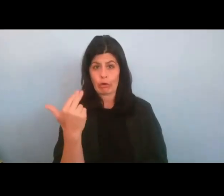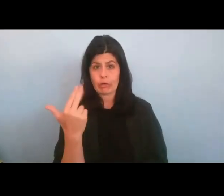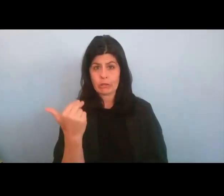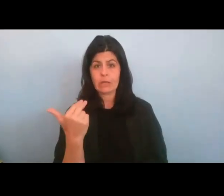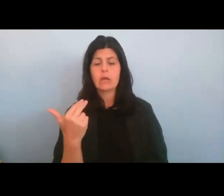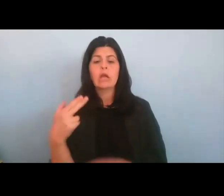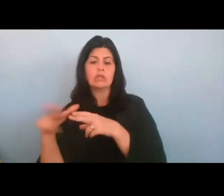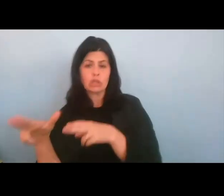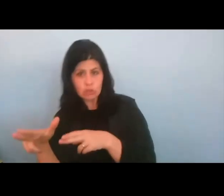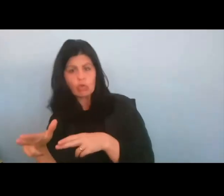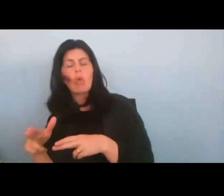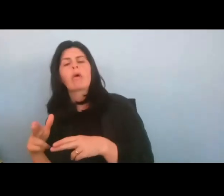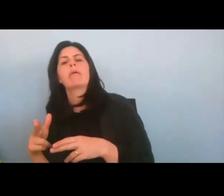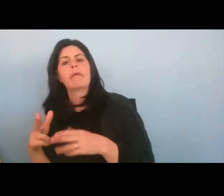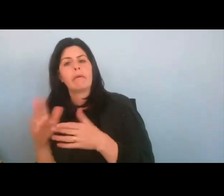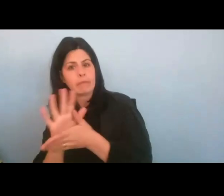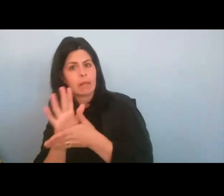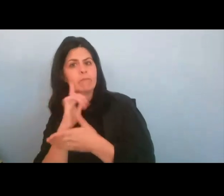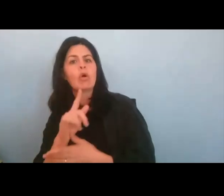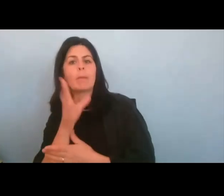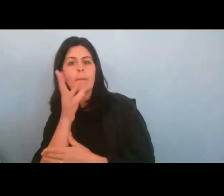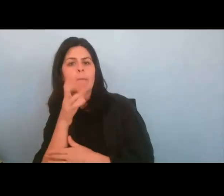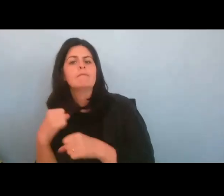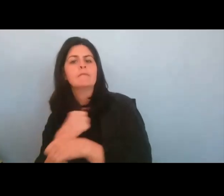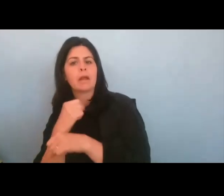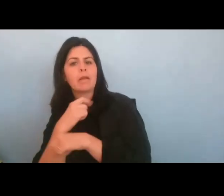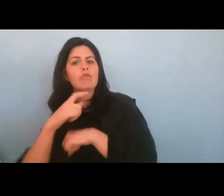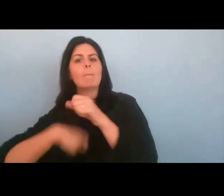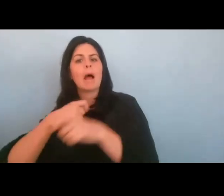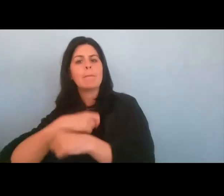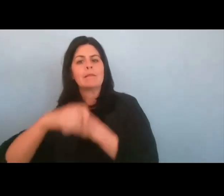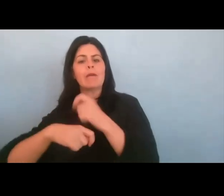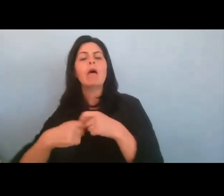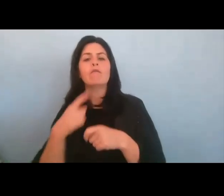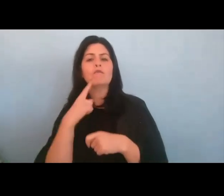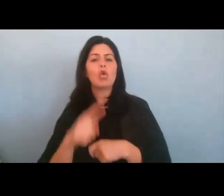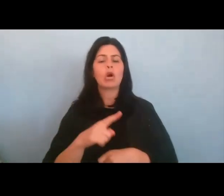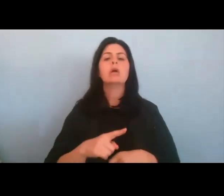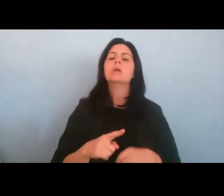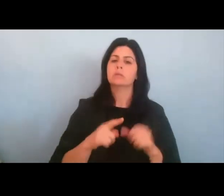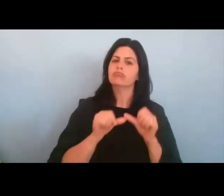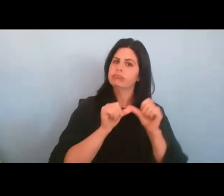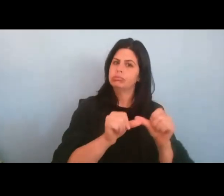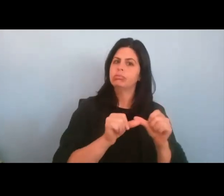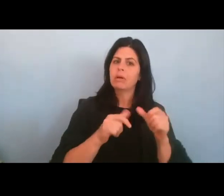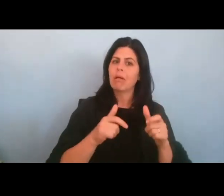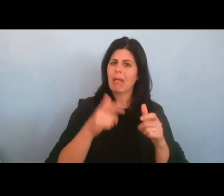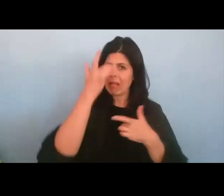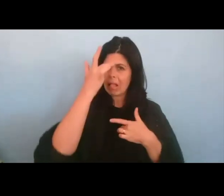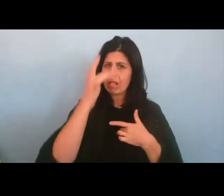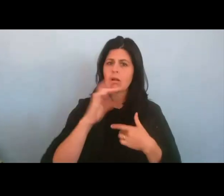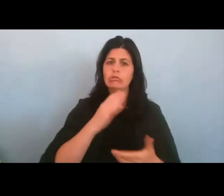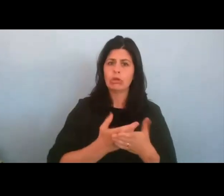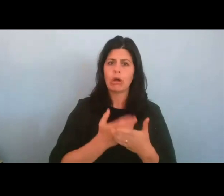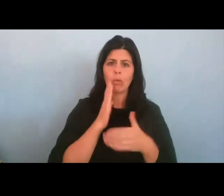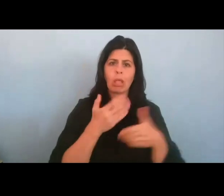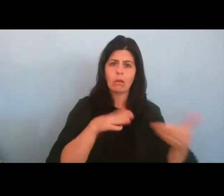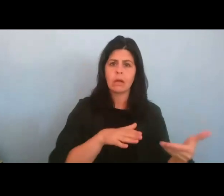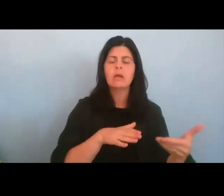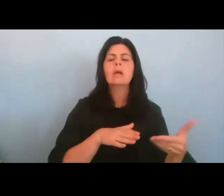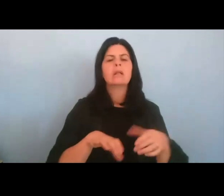mitzvah for her disabled and terminally ill daughter in a synagogue that refuses to break from tradition.